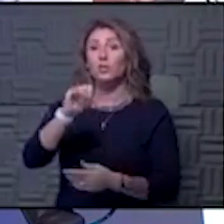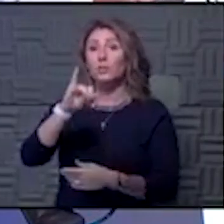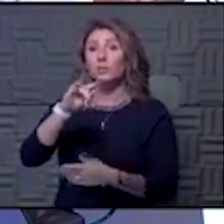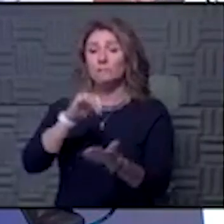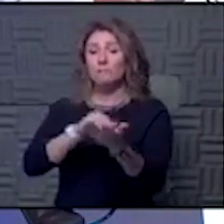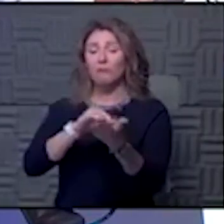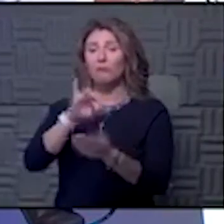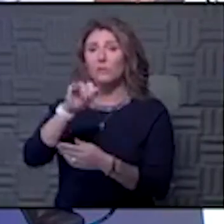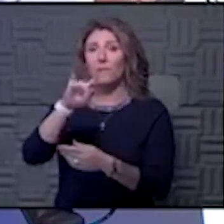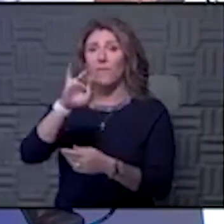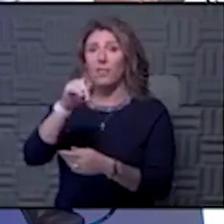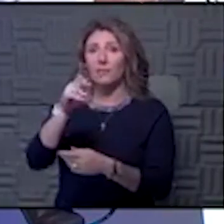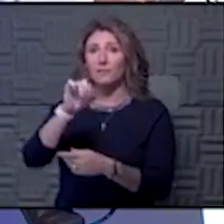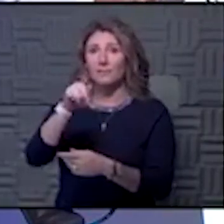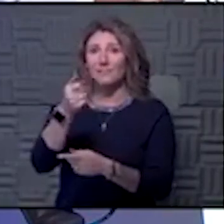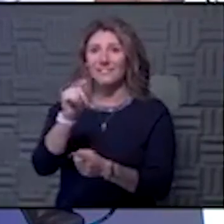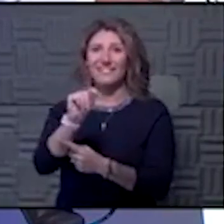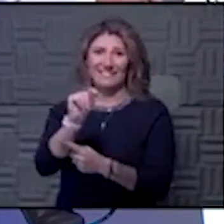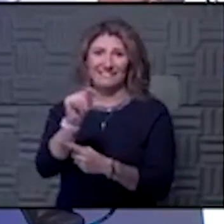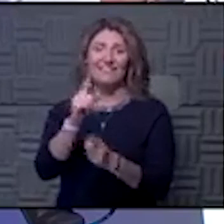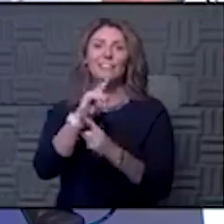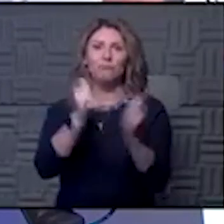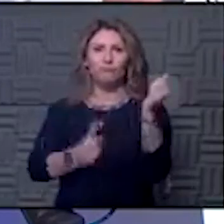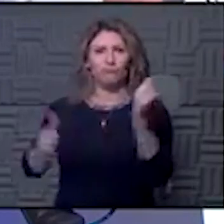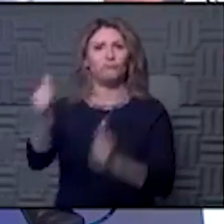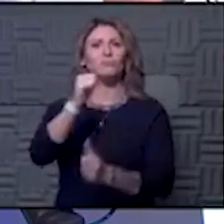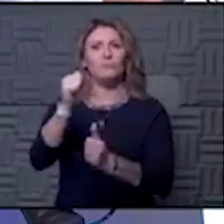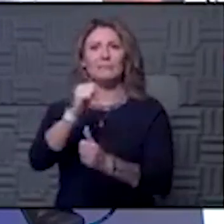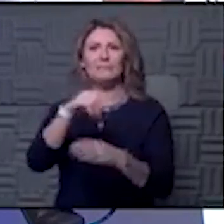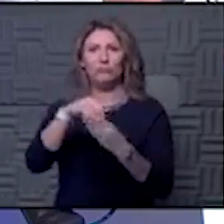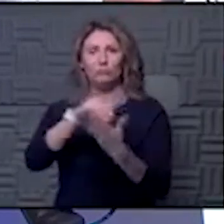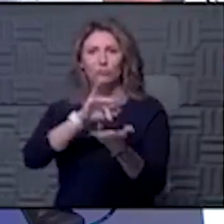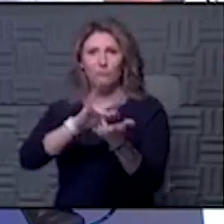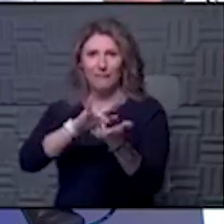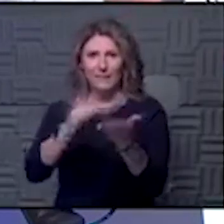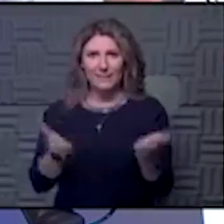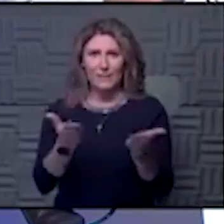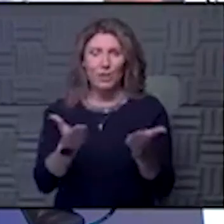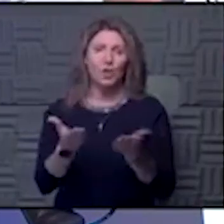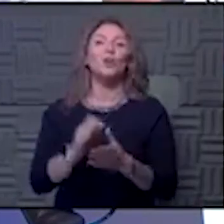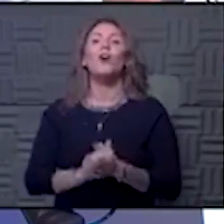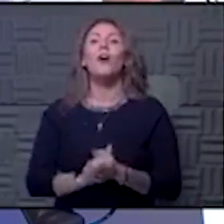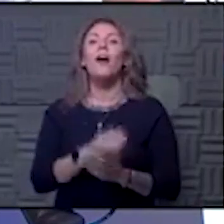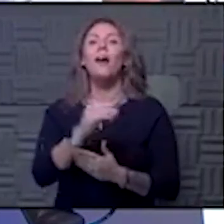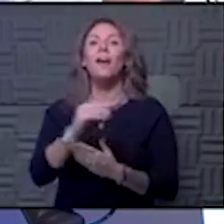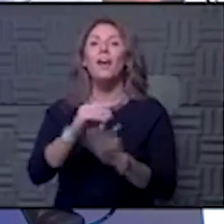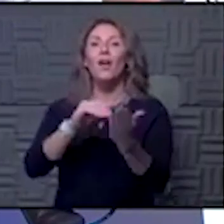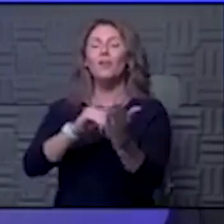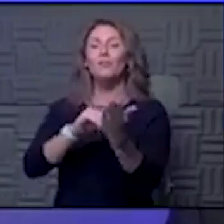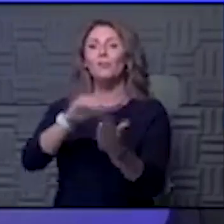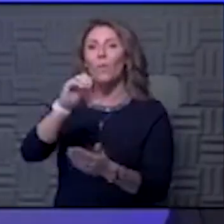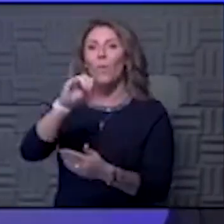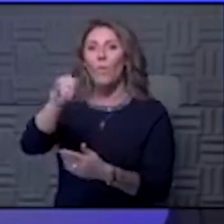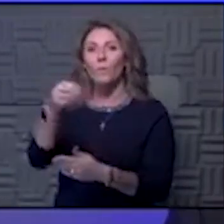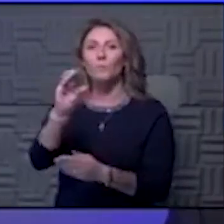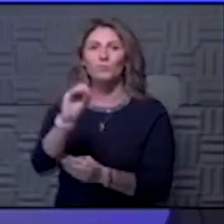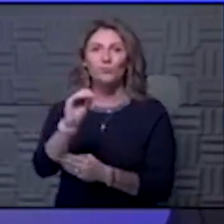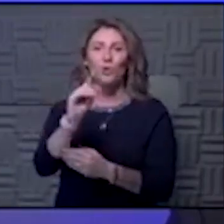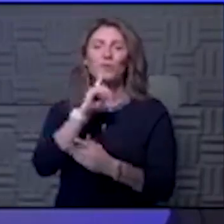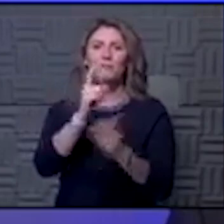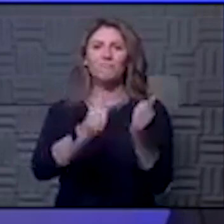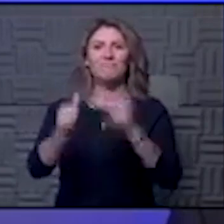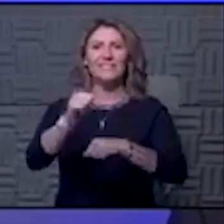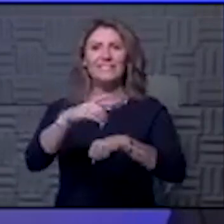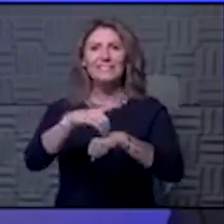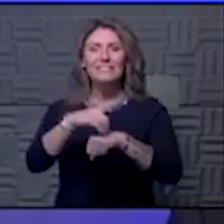Medicine and the Vice Chancellor for Research here at the University of Kansas. Delighted to have you here, sir. Thank you. Dr. Akunololo Ojo, who's the Executive Dean